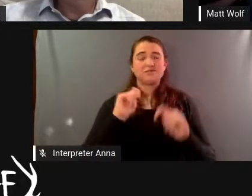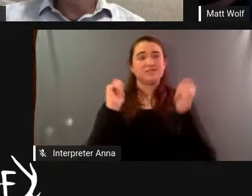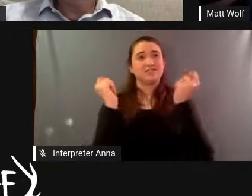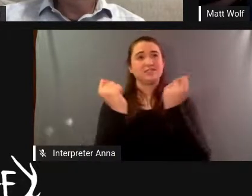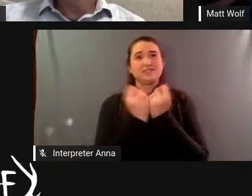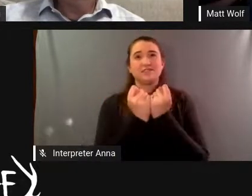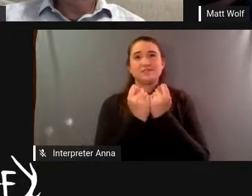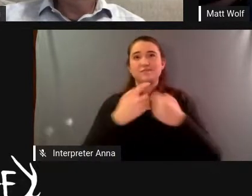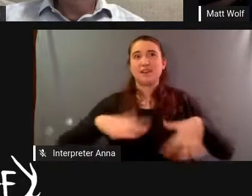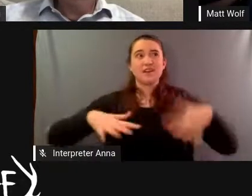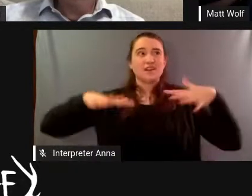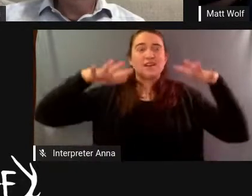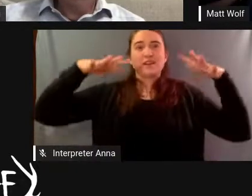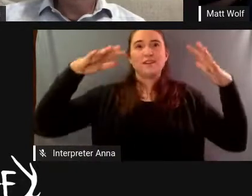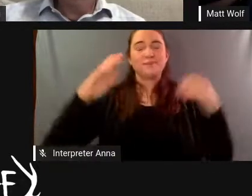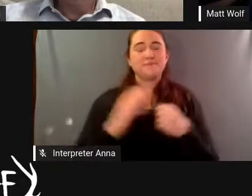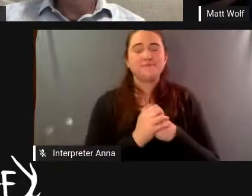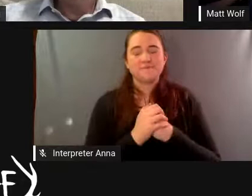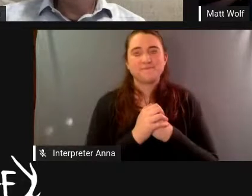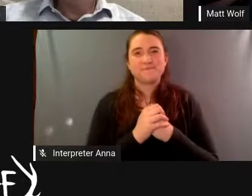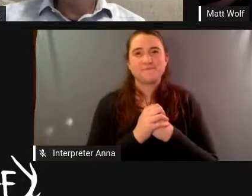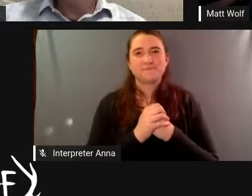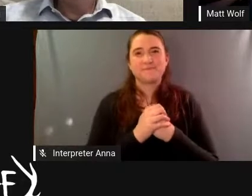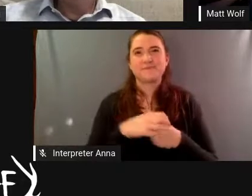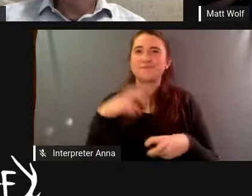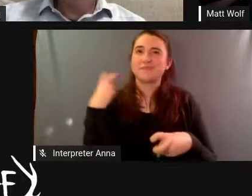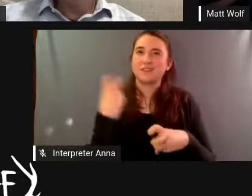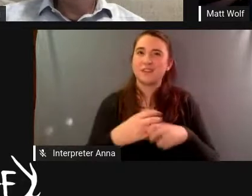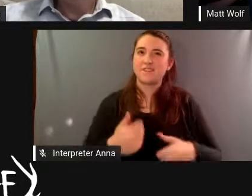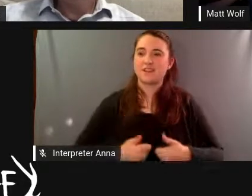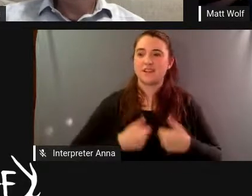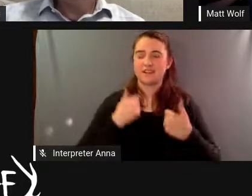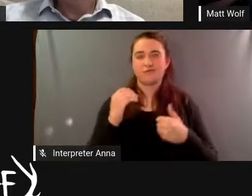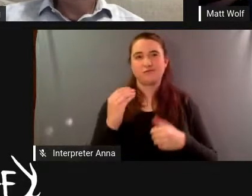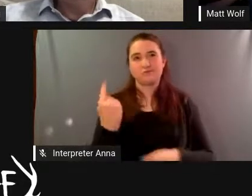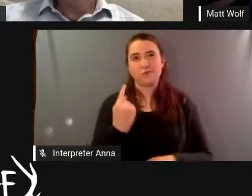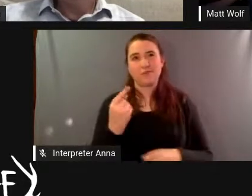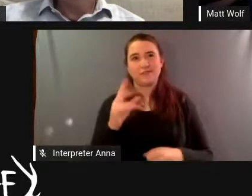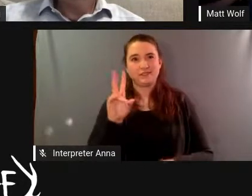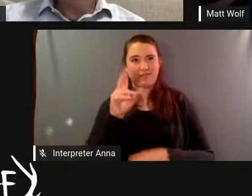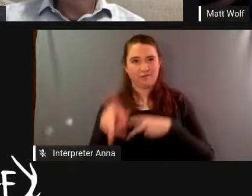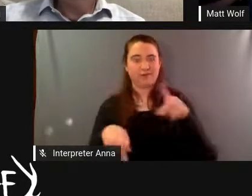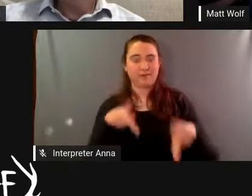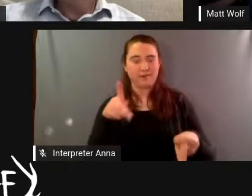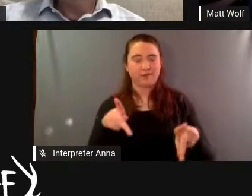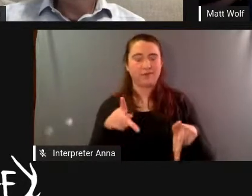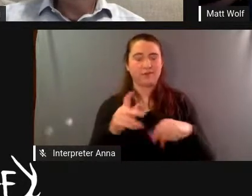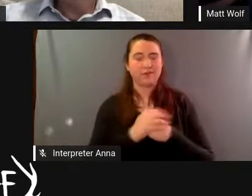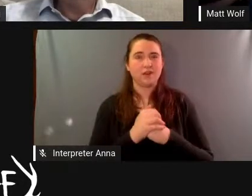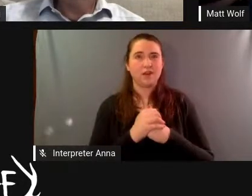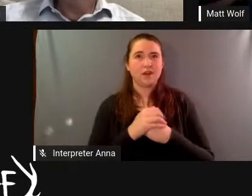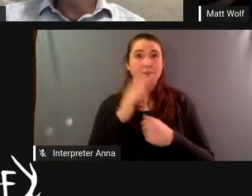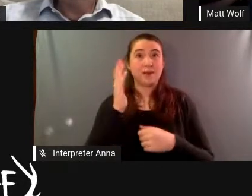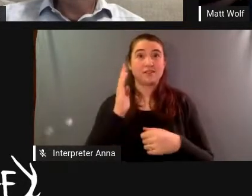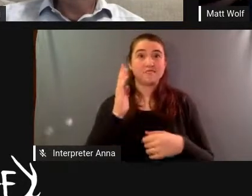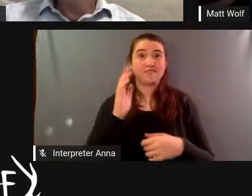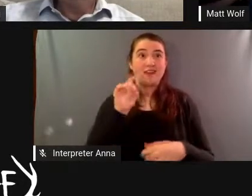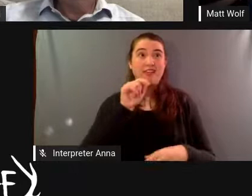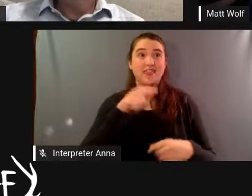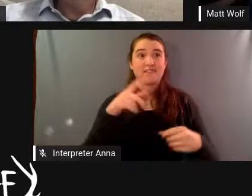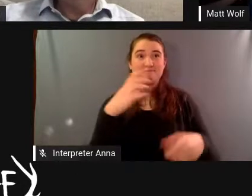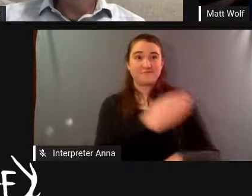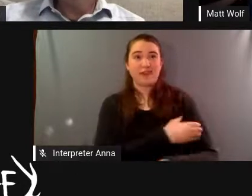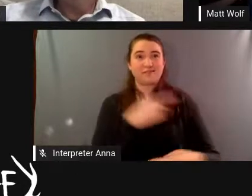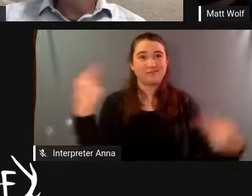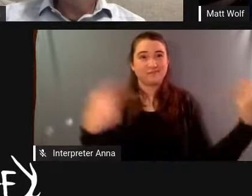you know it was just hard to live with just seven people for two years but when the power struggle on the outside